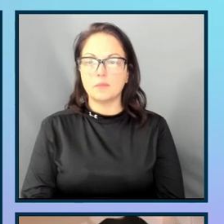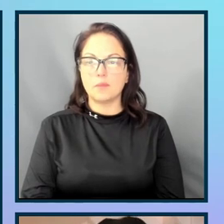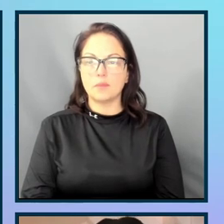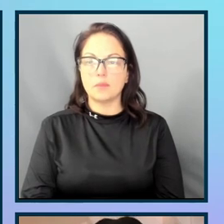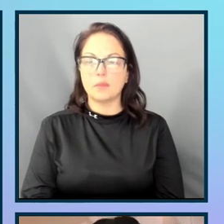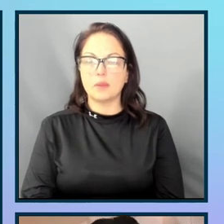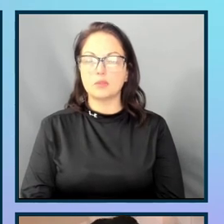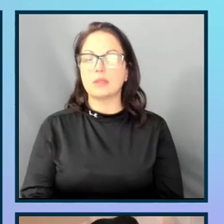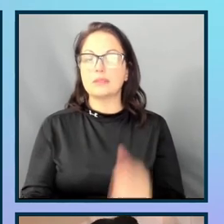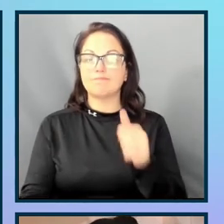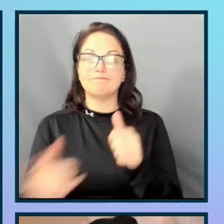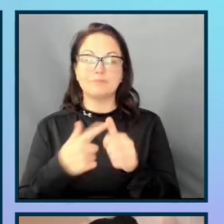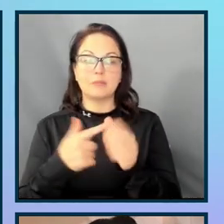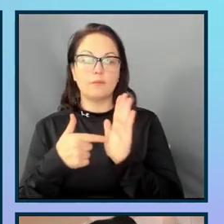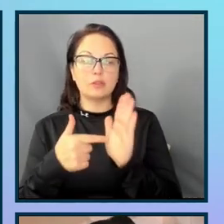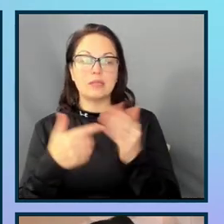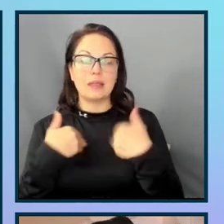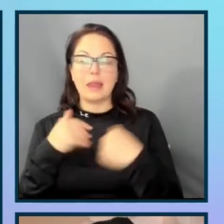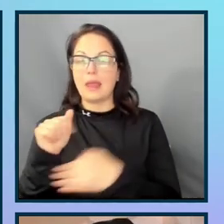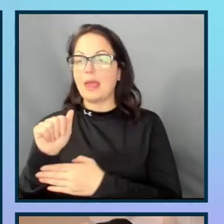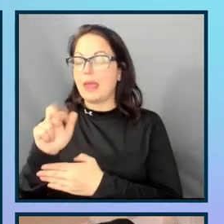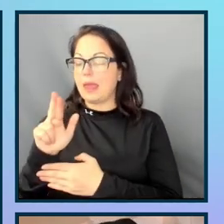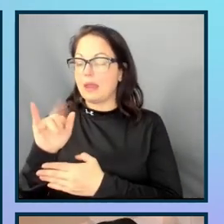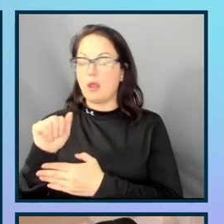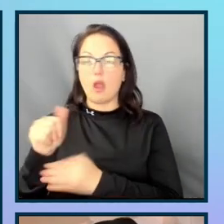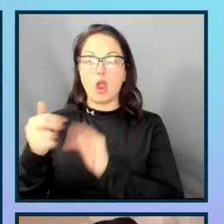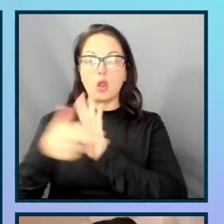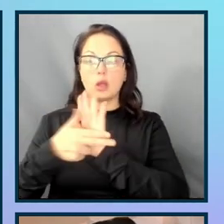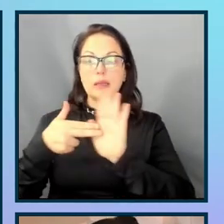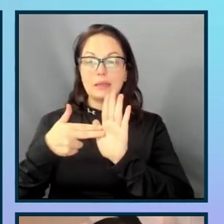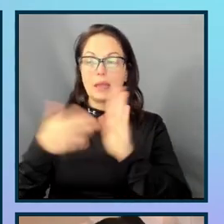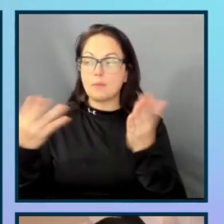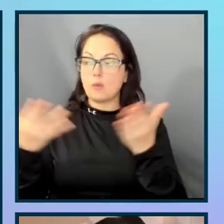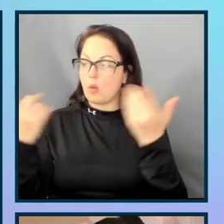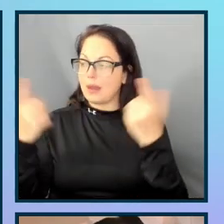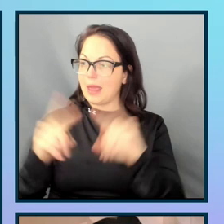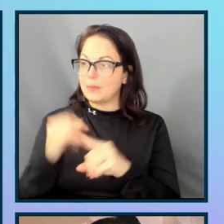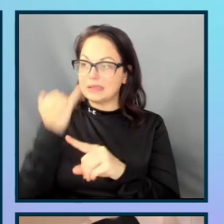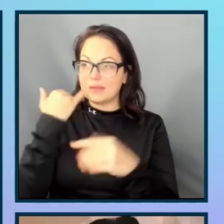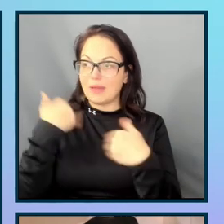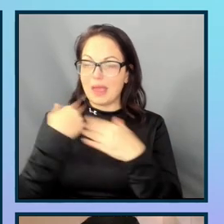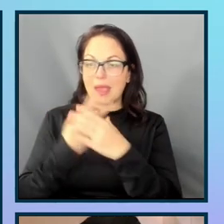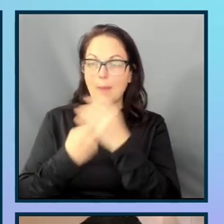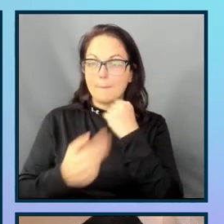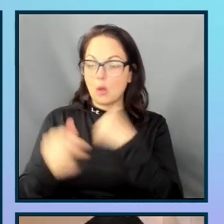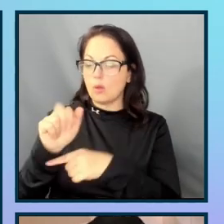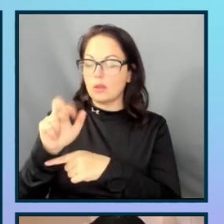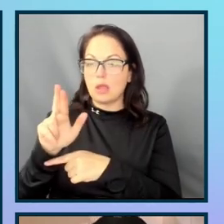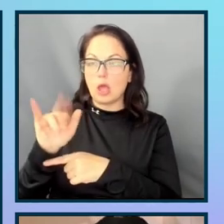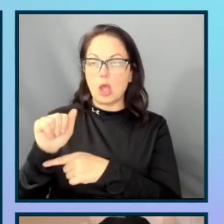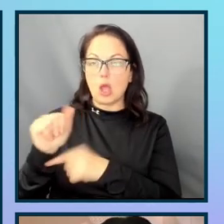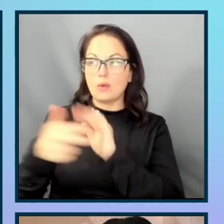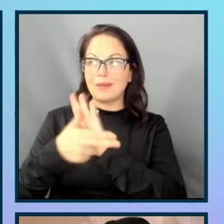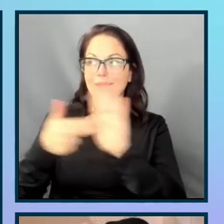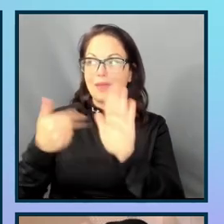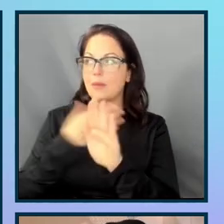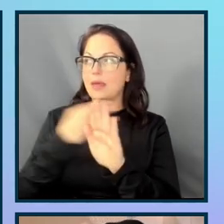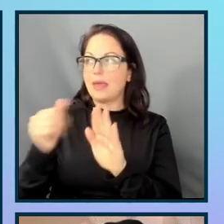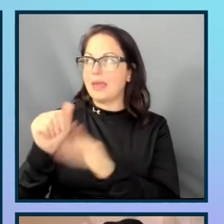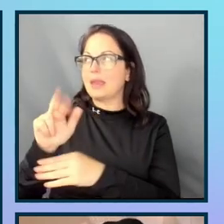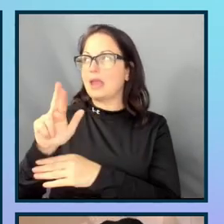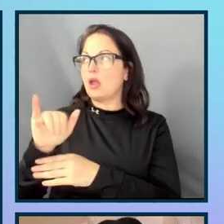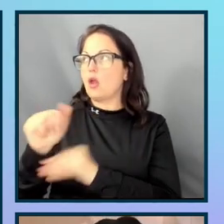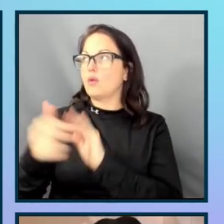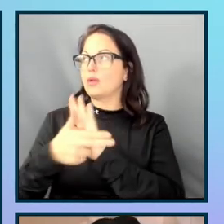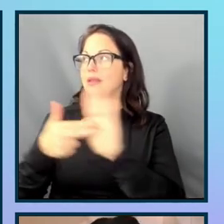had the ARIA label. What happens if I had both ARIA label and the ARIA label by attributes at the same